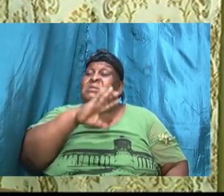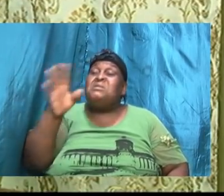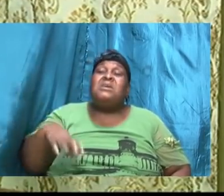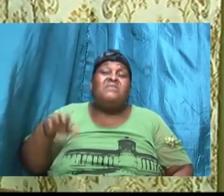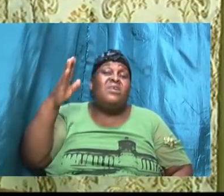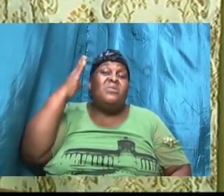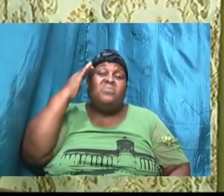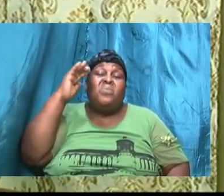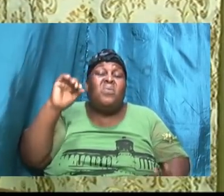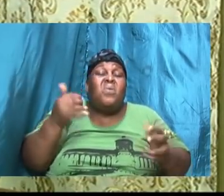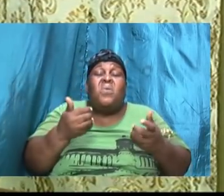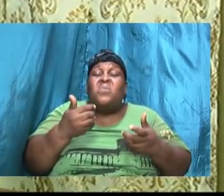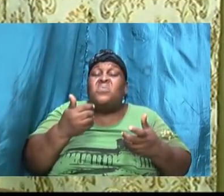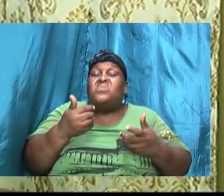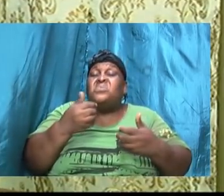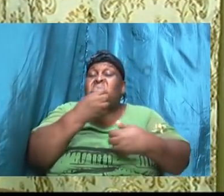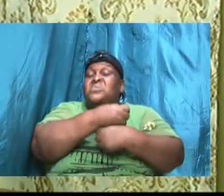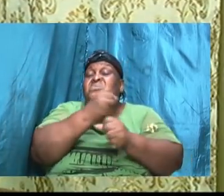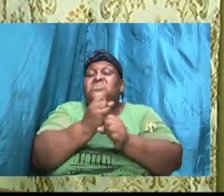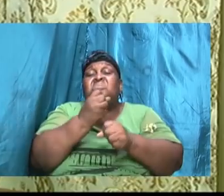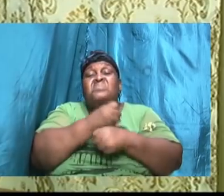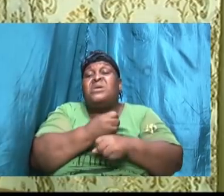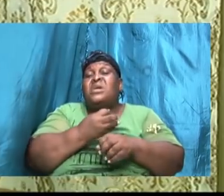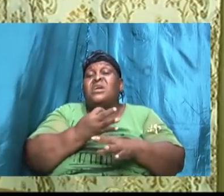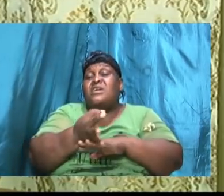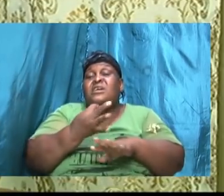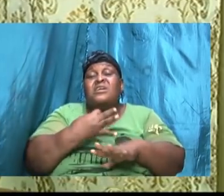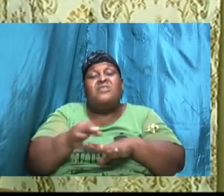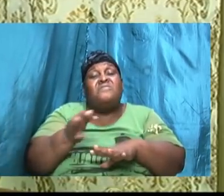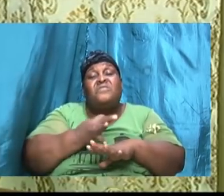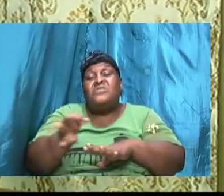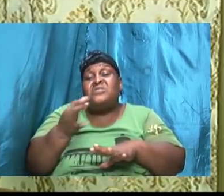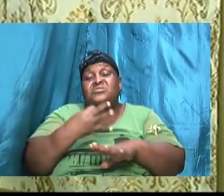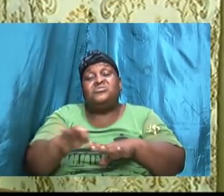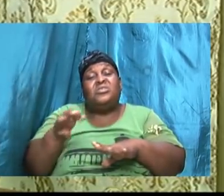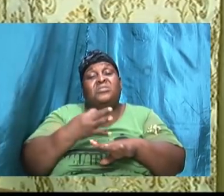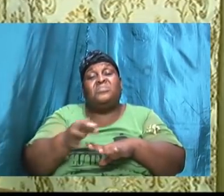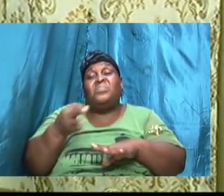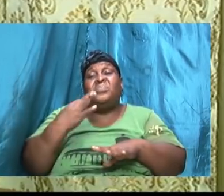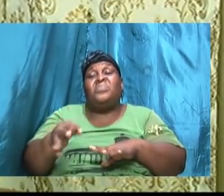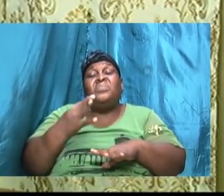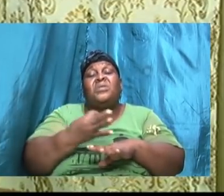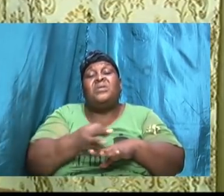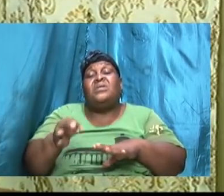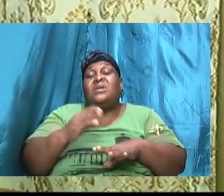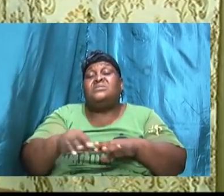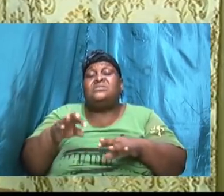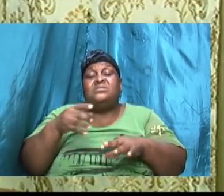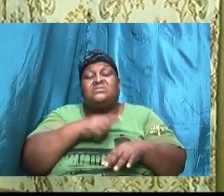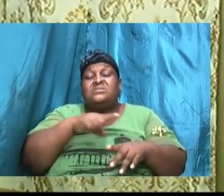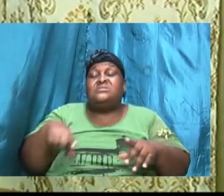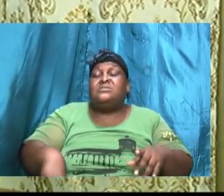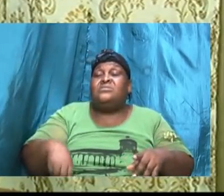and that man was just so willing to say God teach me I need to find food for my family